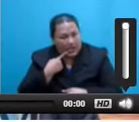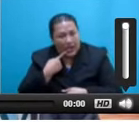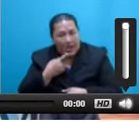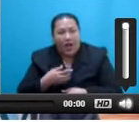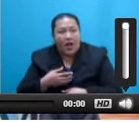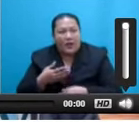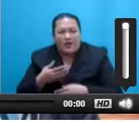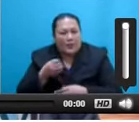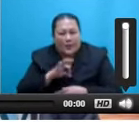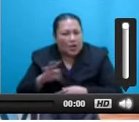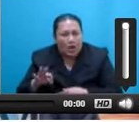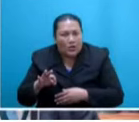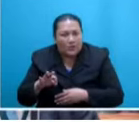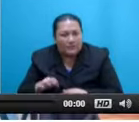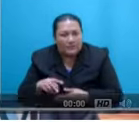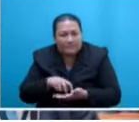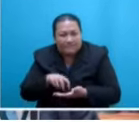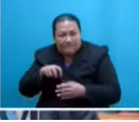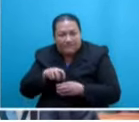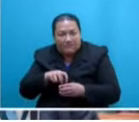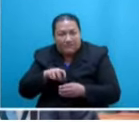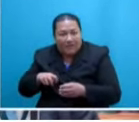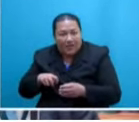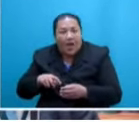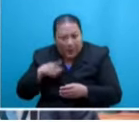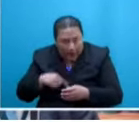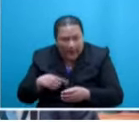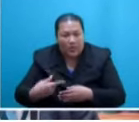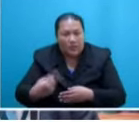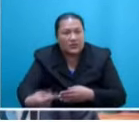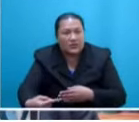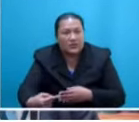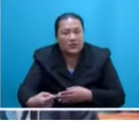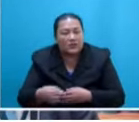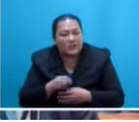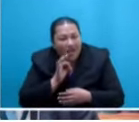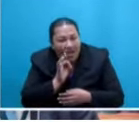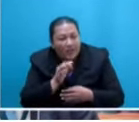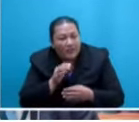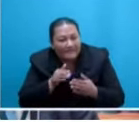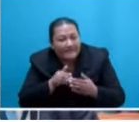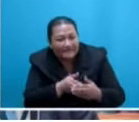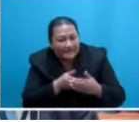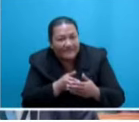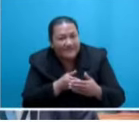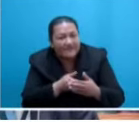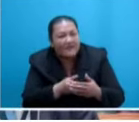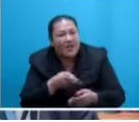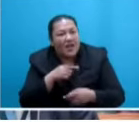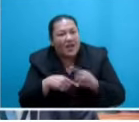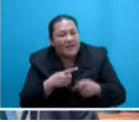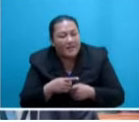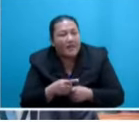and true representatives here in this House. Therefore, with these few